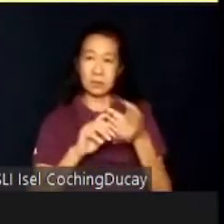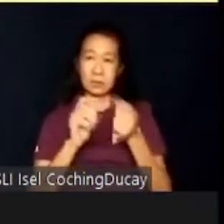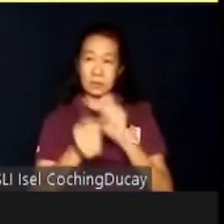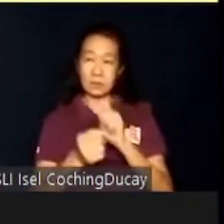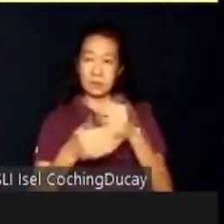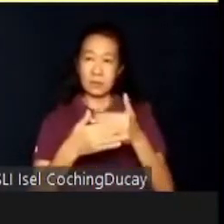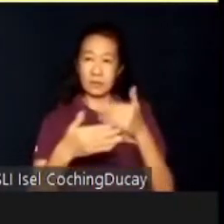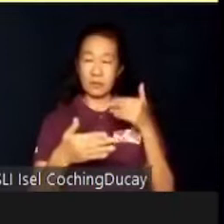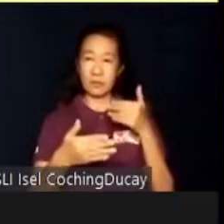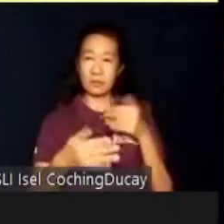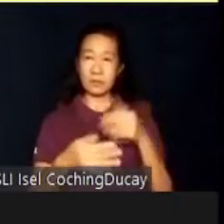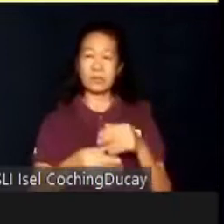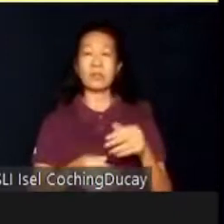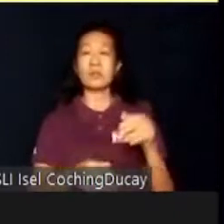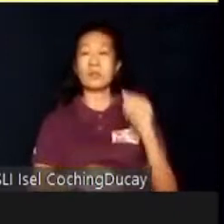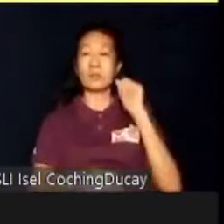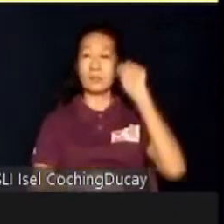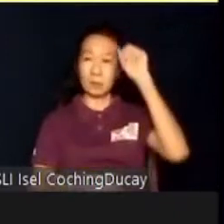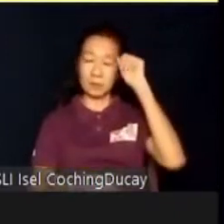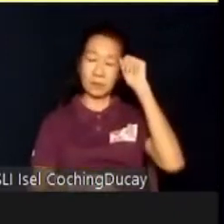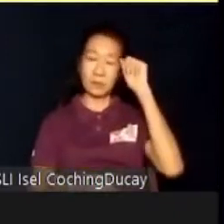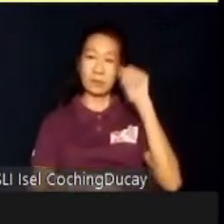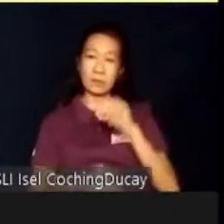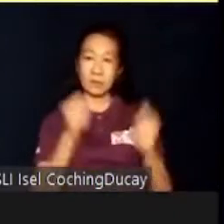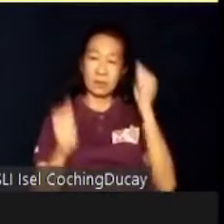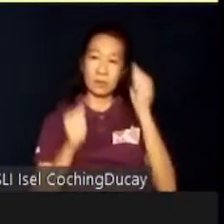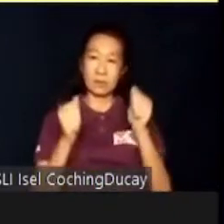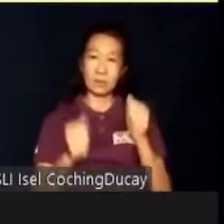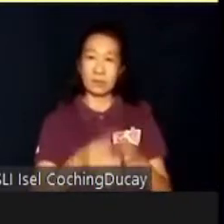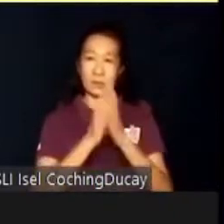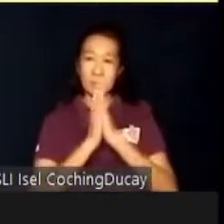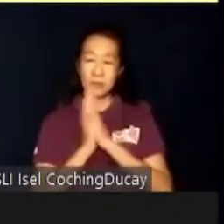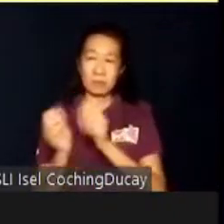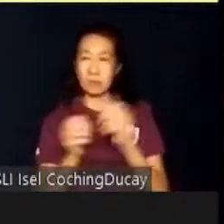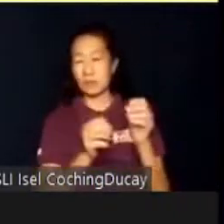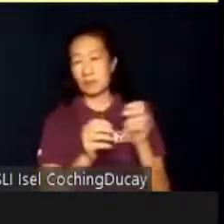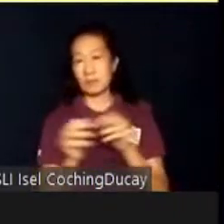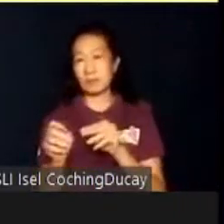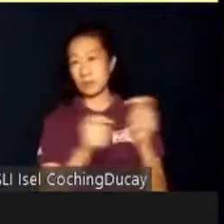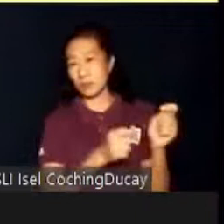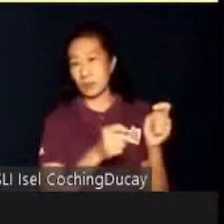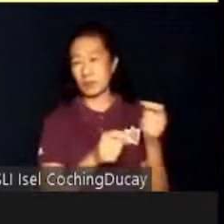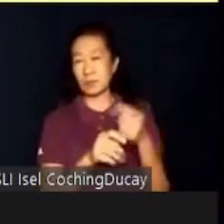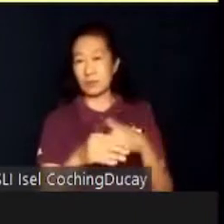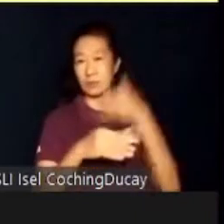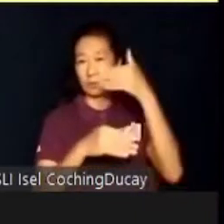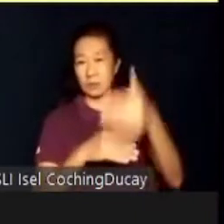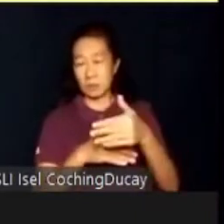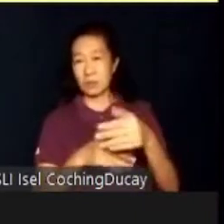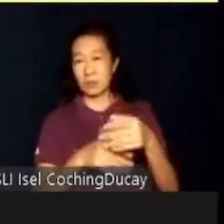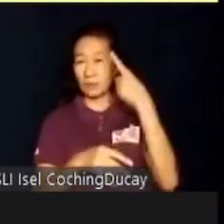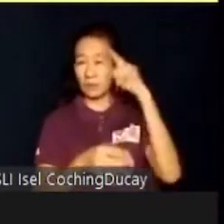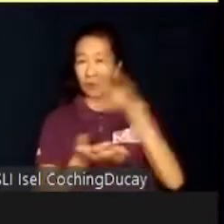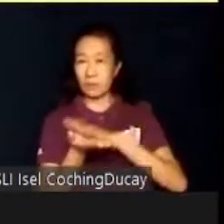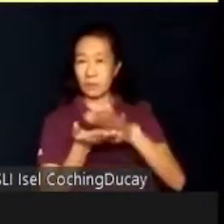Angelo drives, I remember asking him to move my car to the next slot for washing,